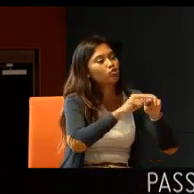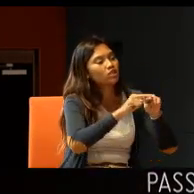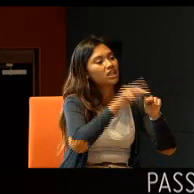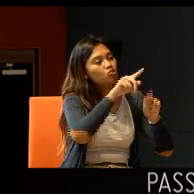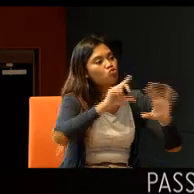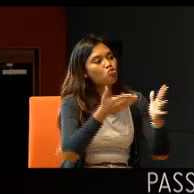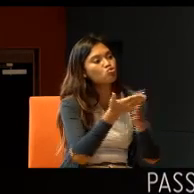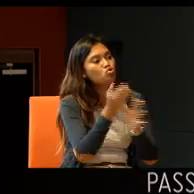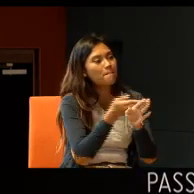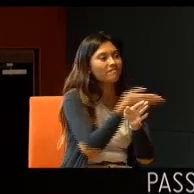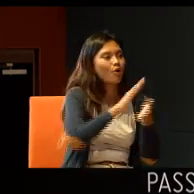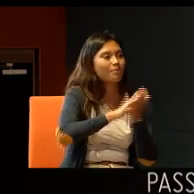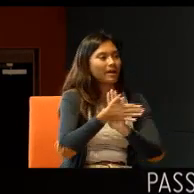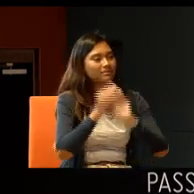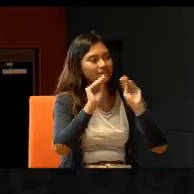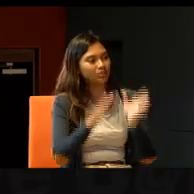a special needs teacher?